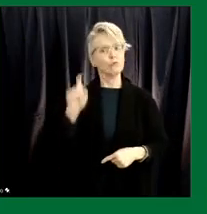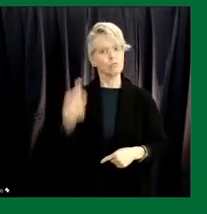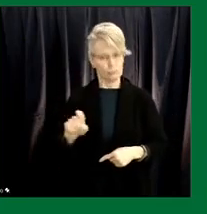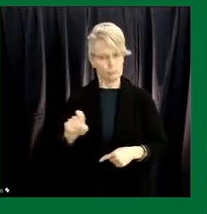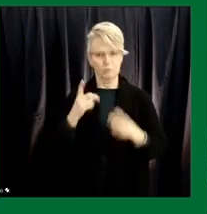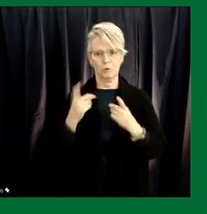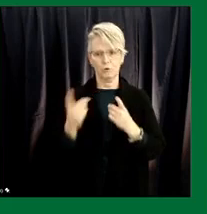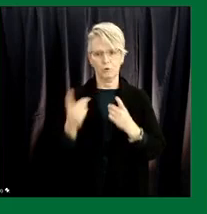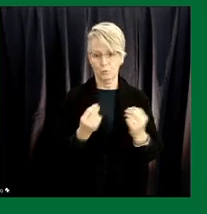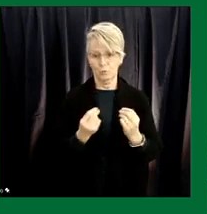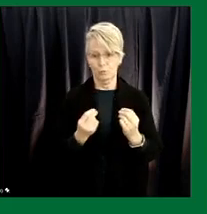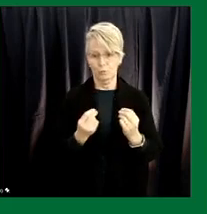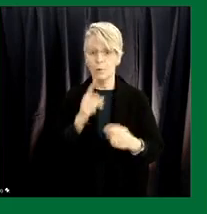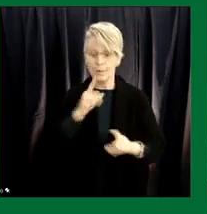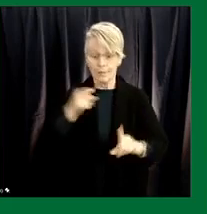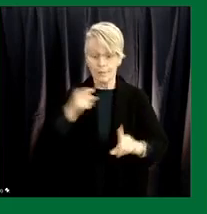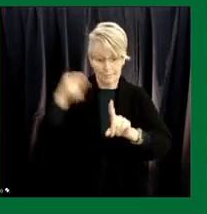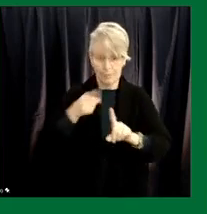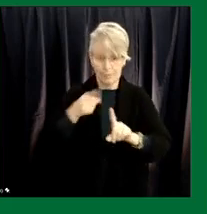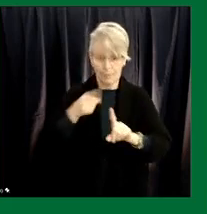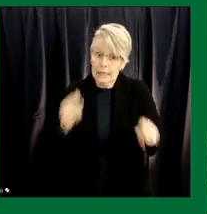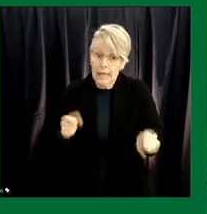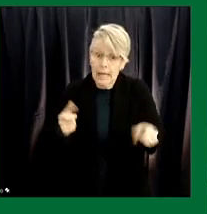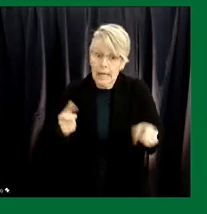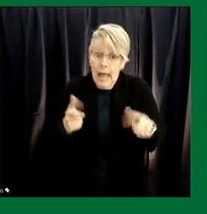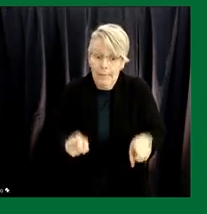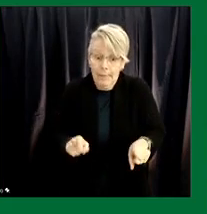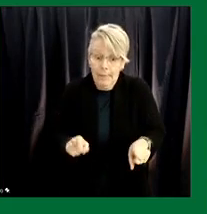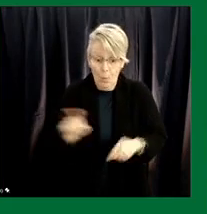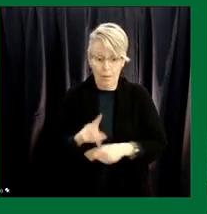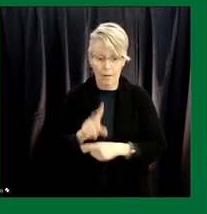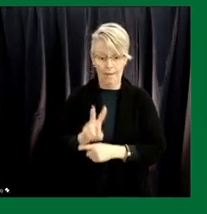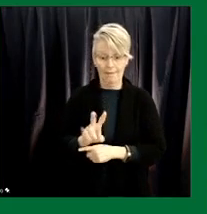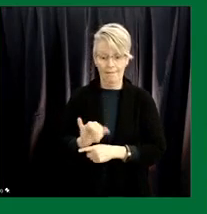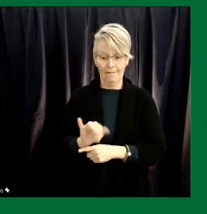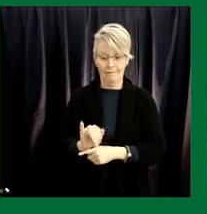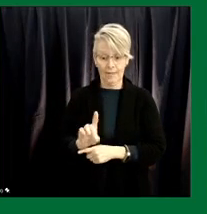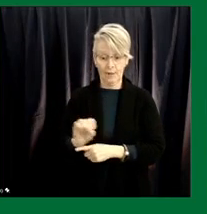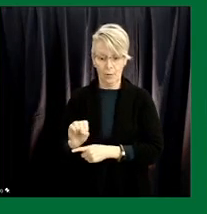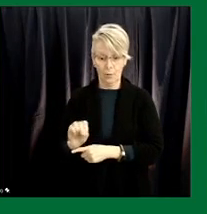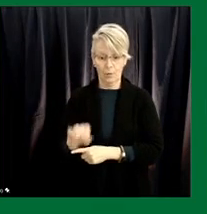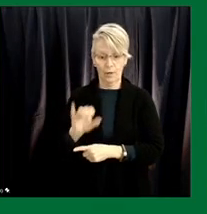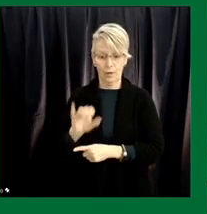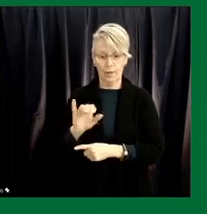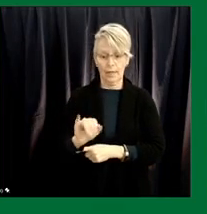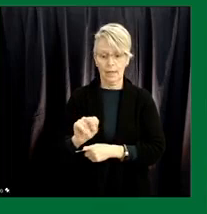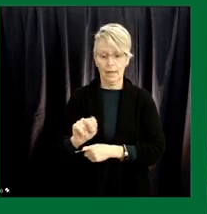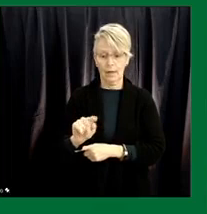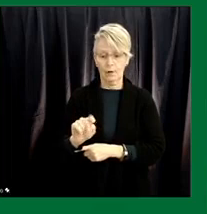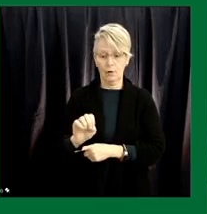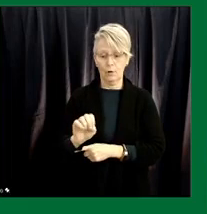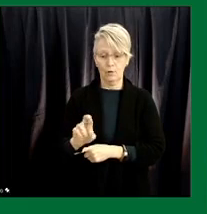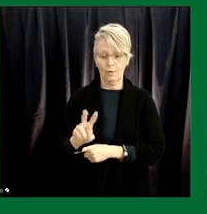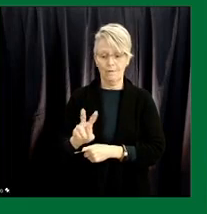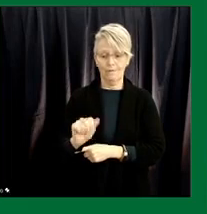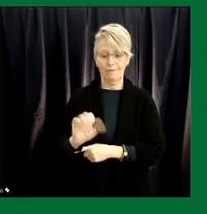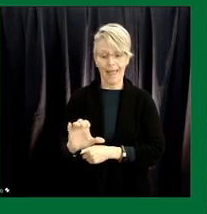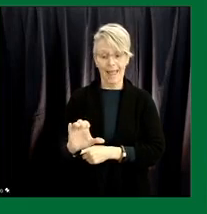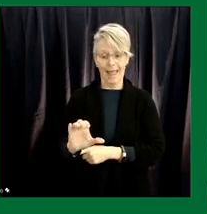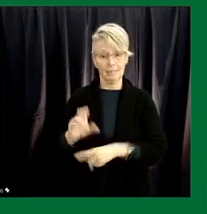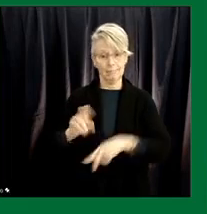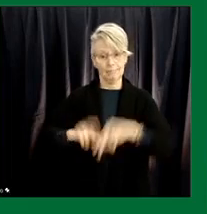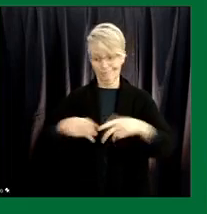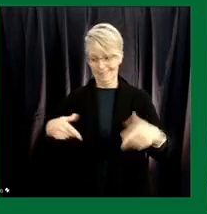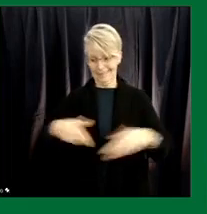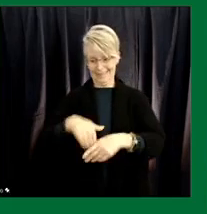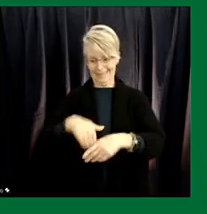More specifically that can happen right at our Vito Intervac facility in Saskatoon. So today I am very pleased to